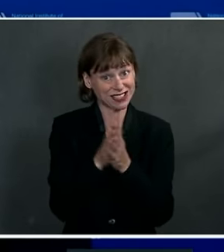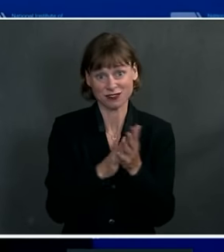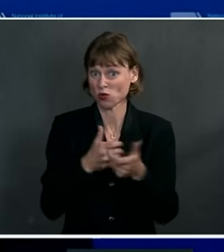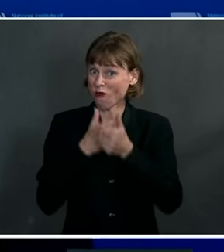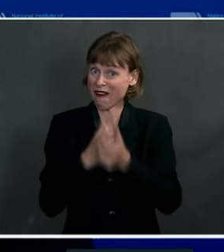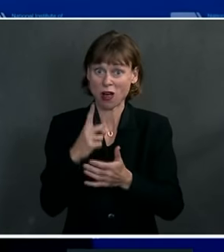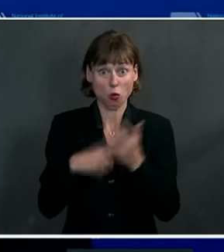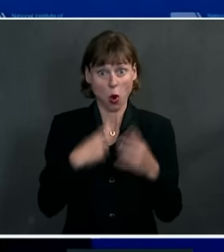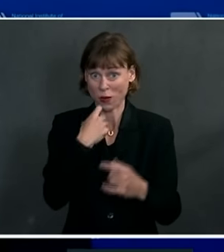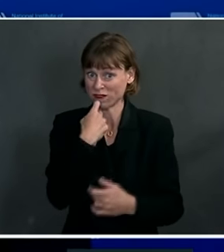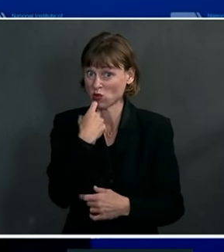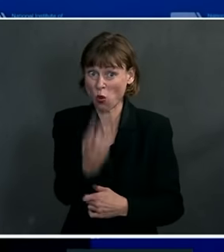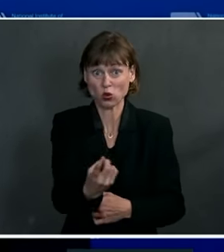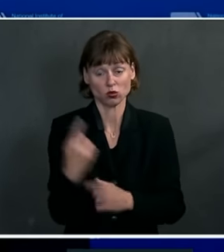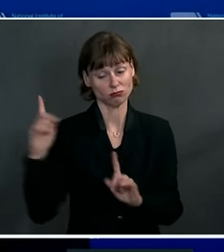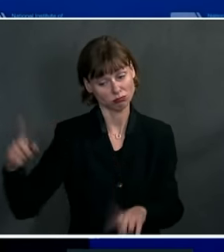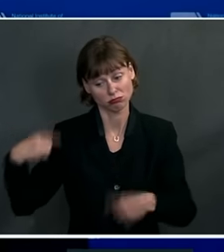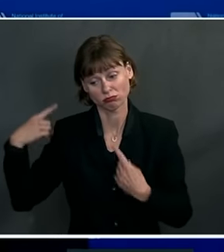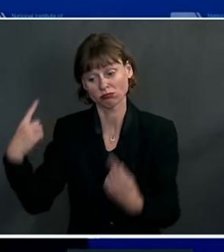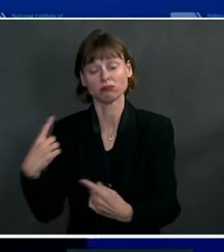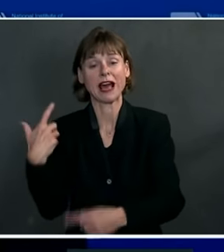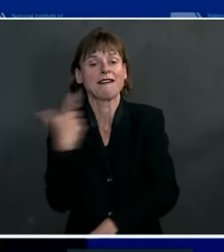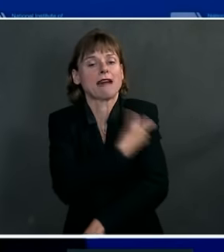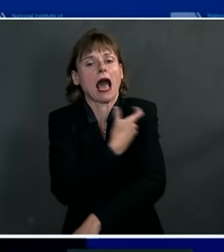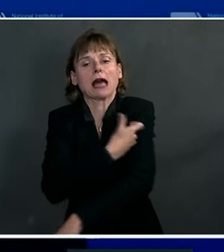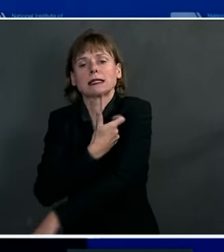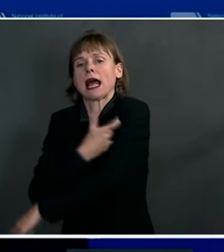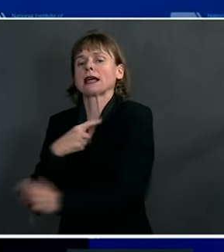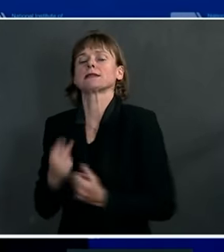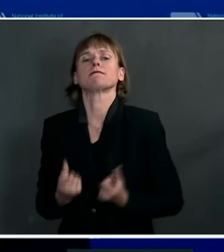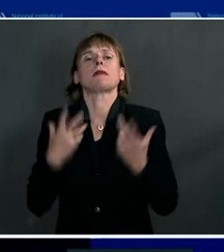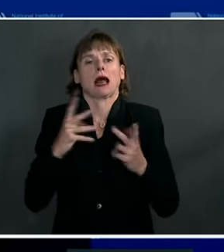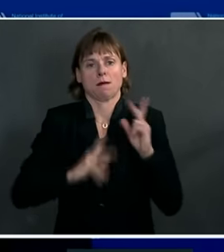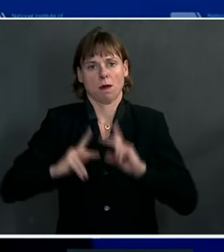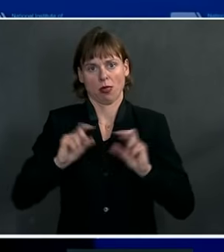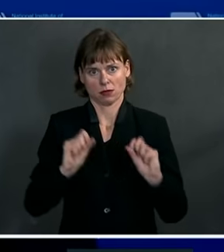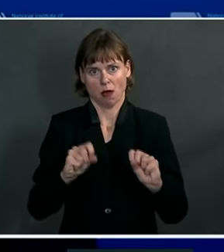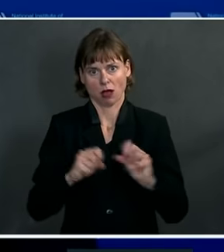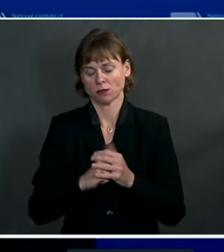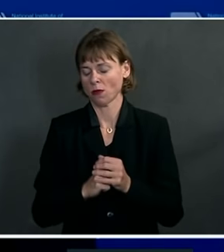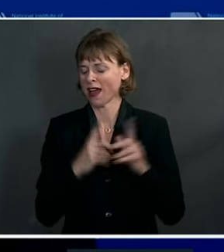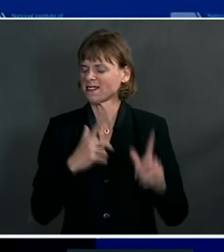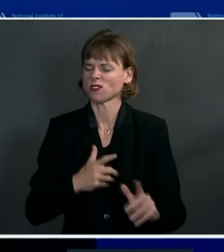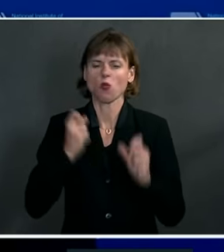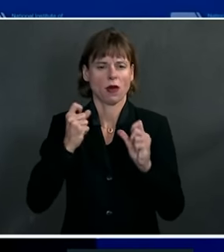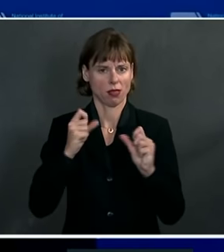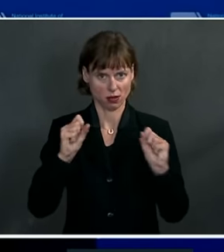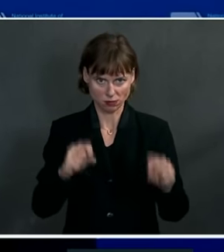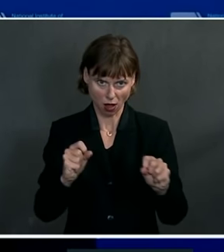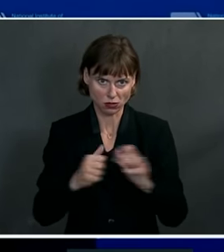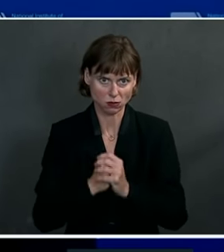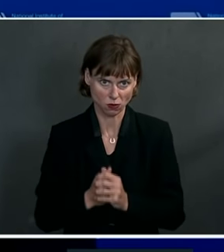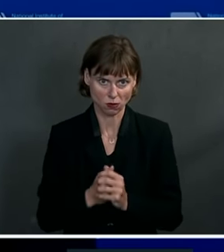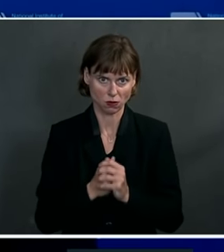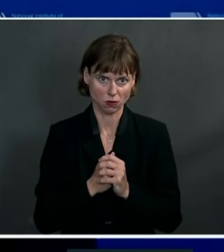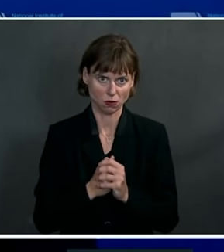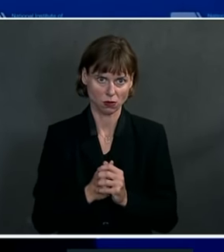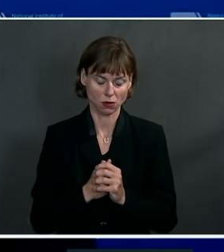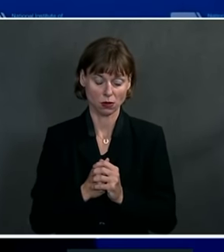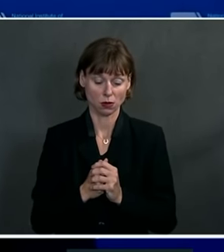along, to vaccinate as many people as we can, as quickly as we possibly can.